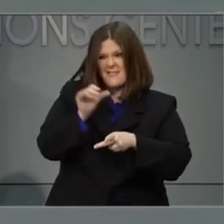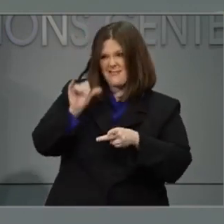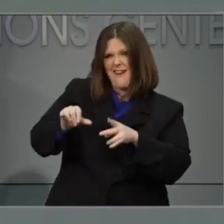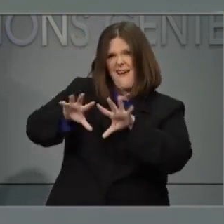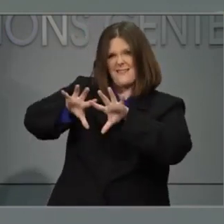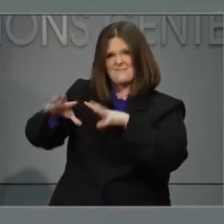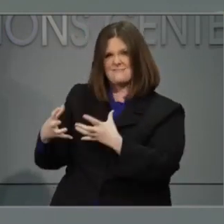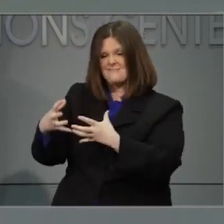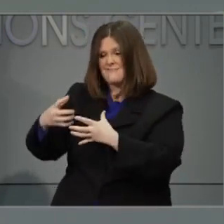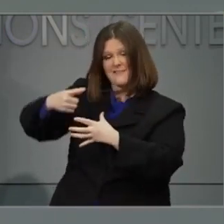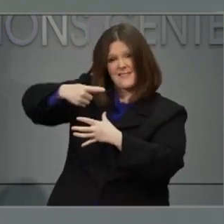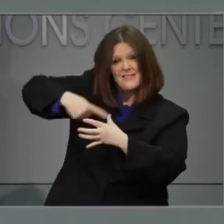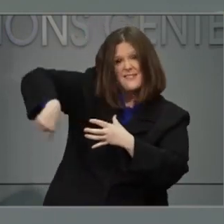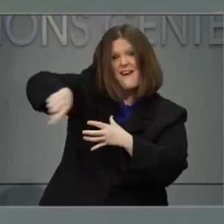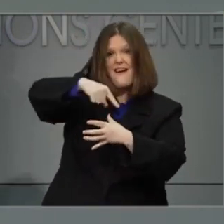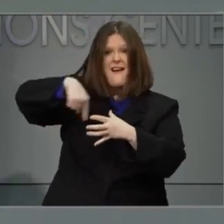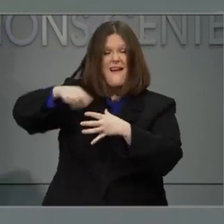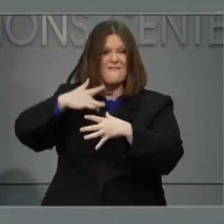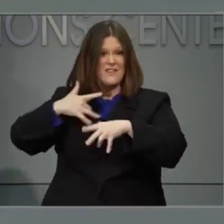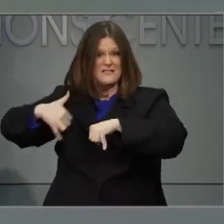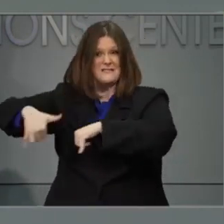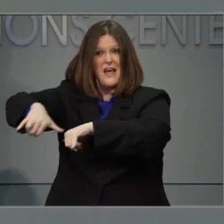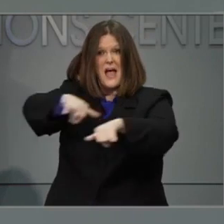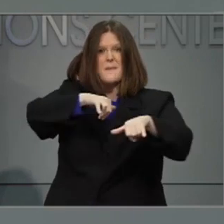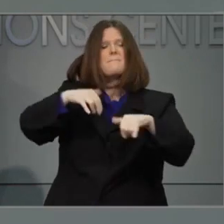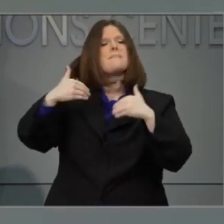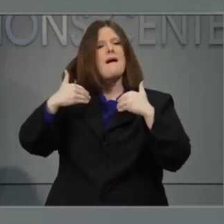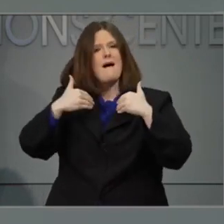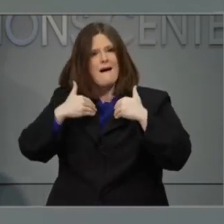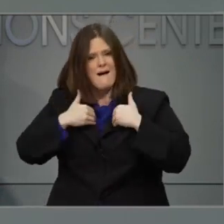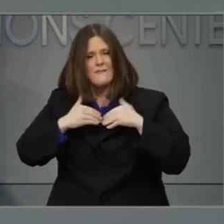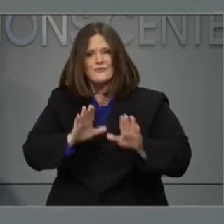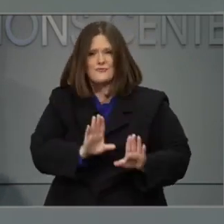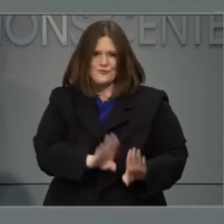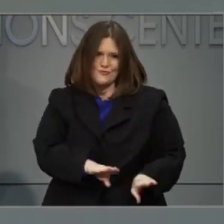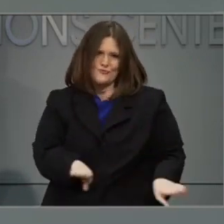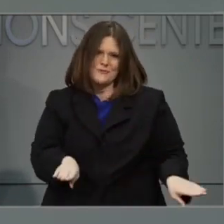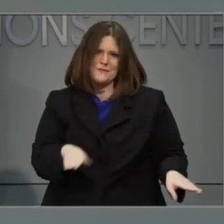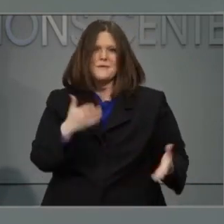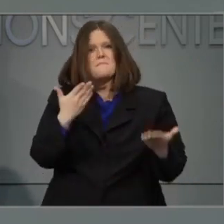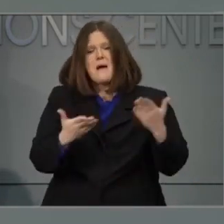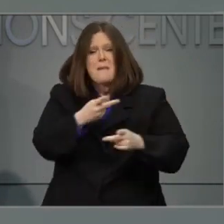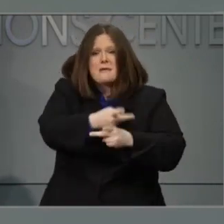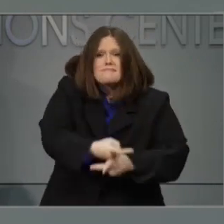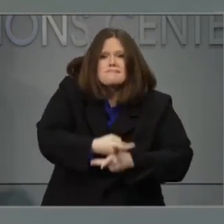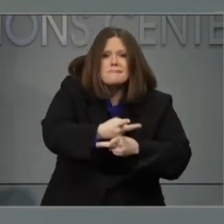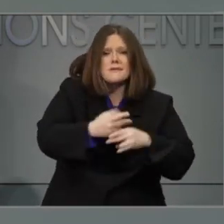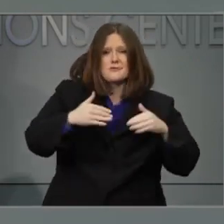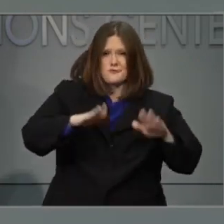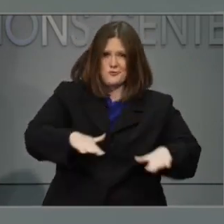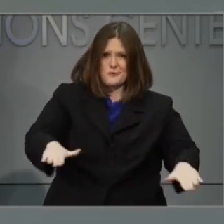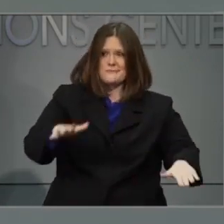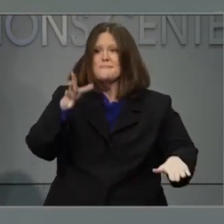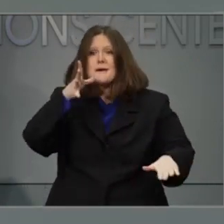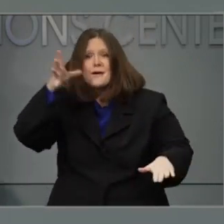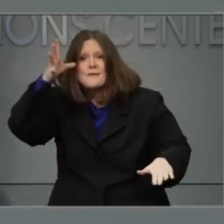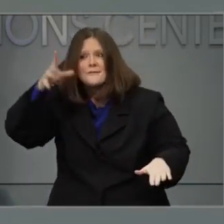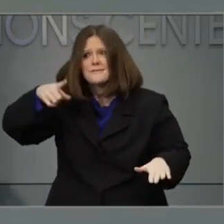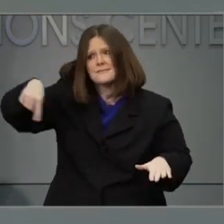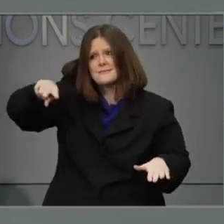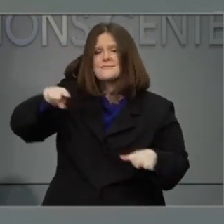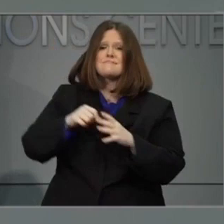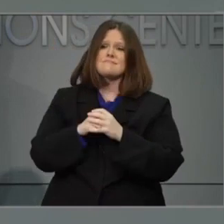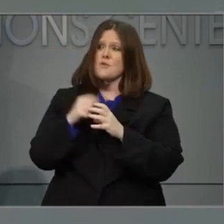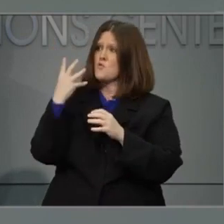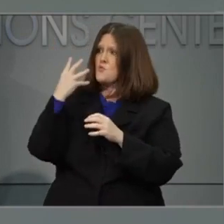The one thing they all have in common if they are parents or if they're caregivers of young children, when they go to work, they need a